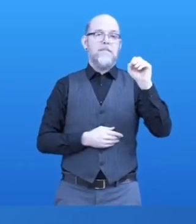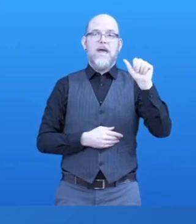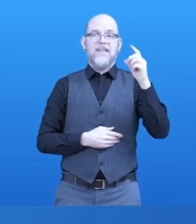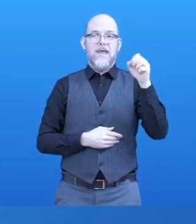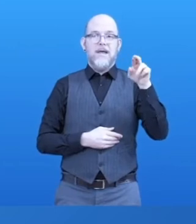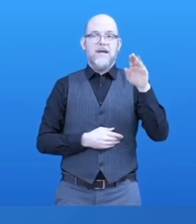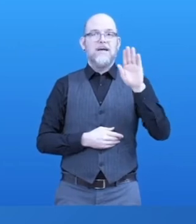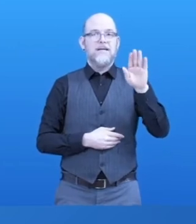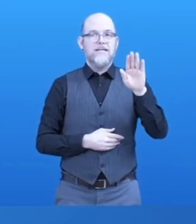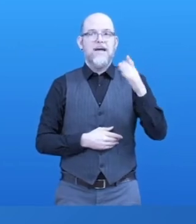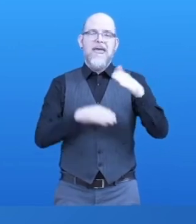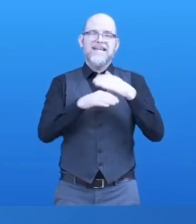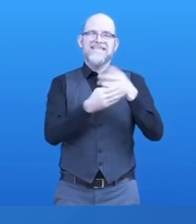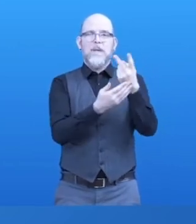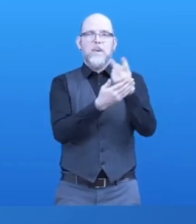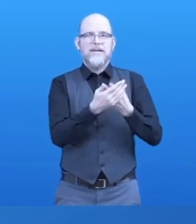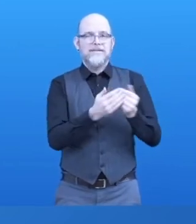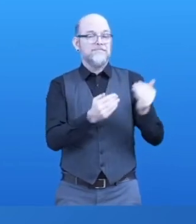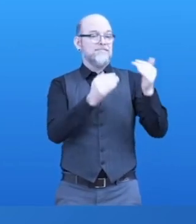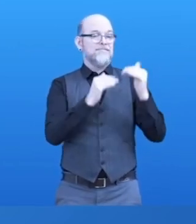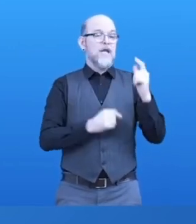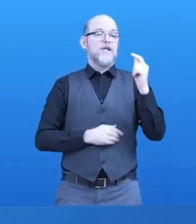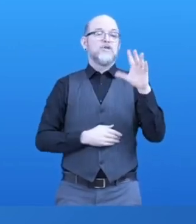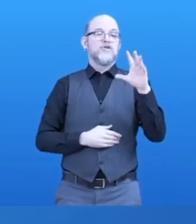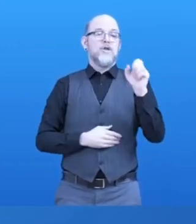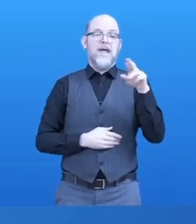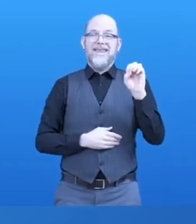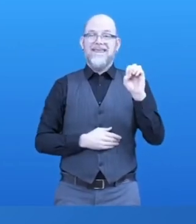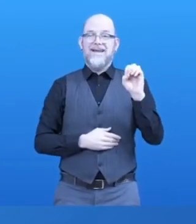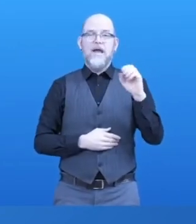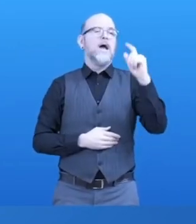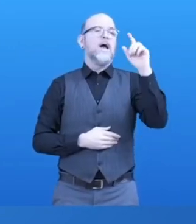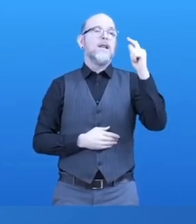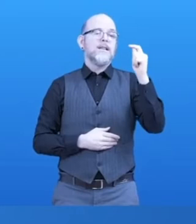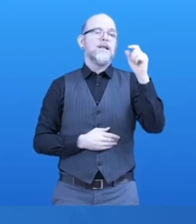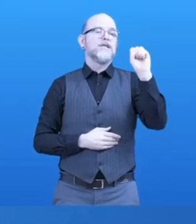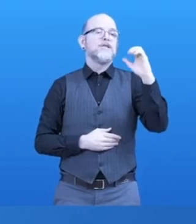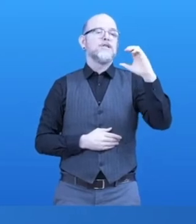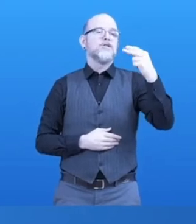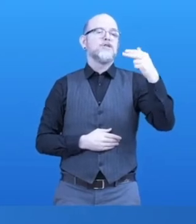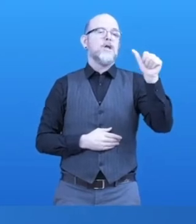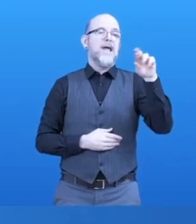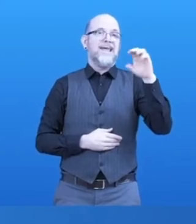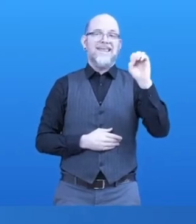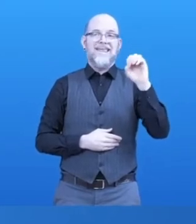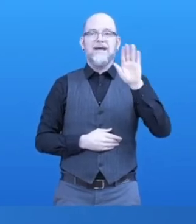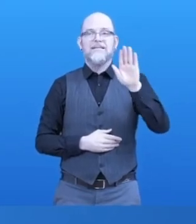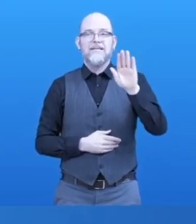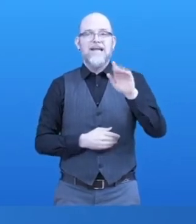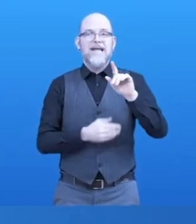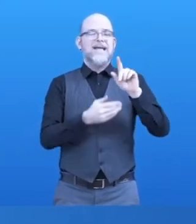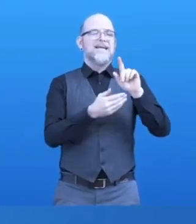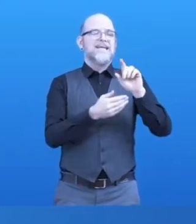by the experts, Klaus Misenberger from the University of Linz, David Baines,